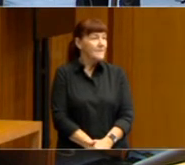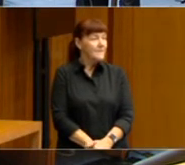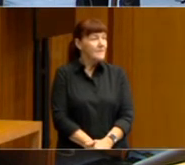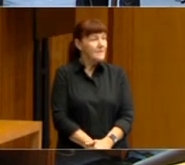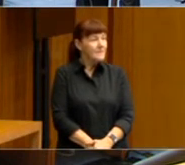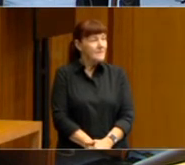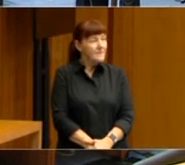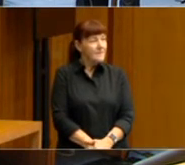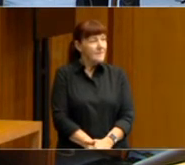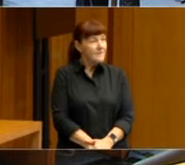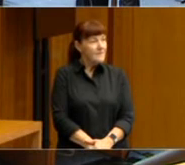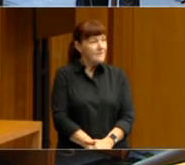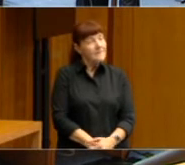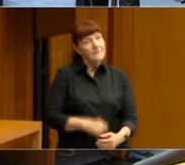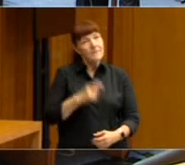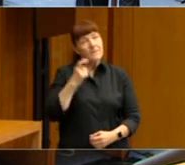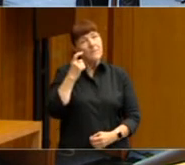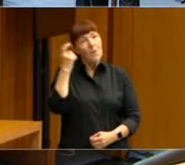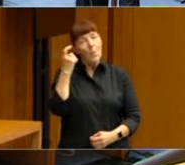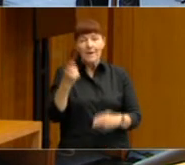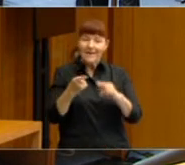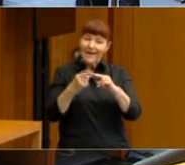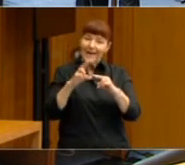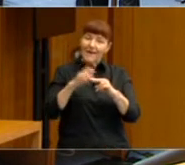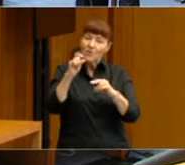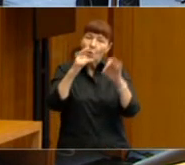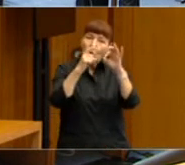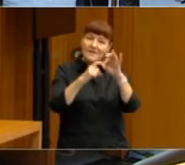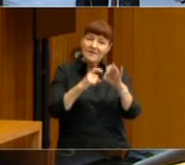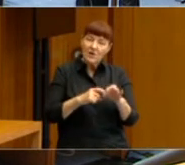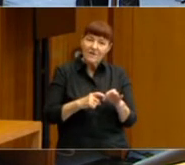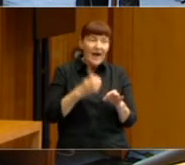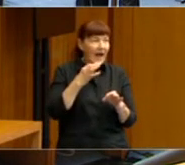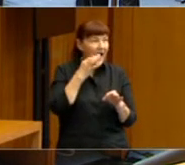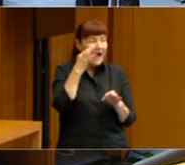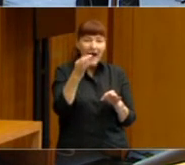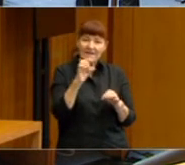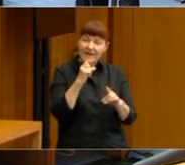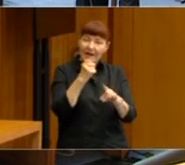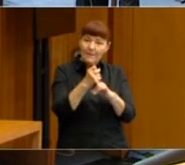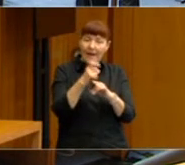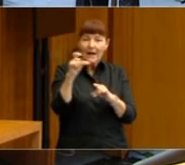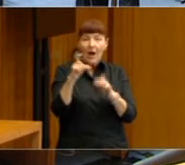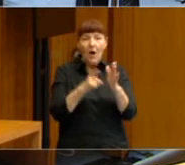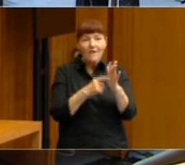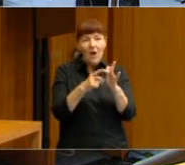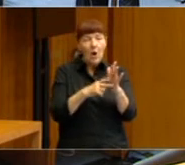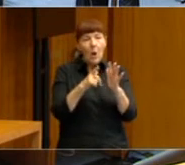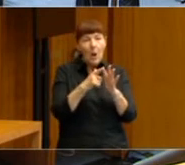I wondered whether your survey enabled you to say anything about the effect of Clive Palmer's huge advertising